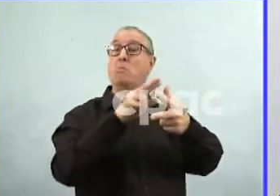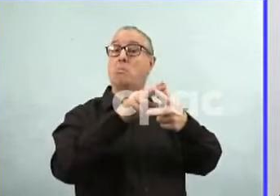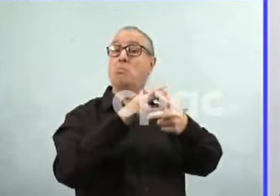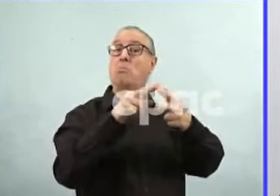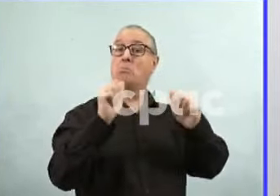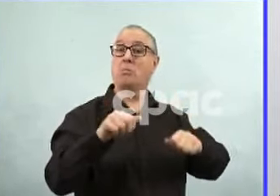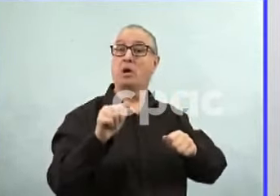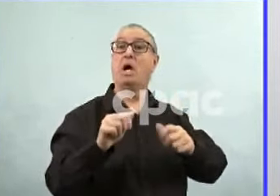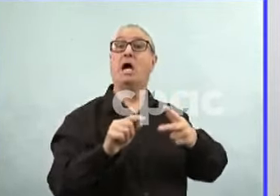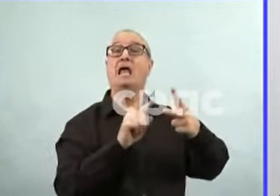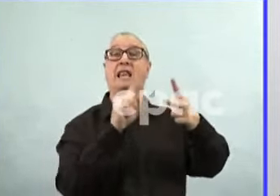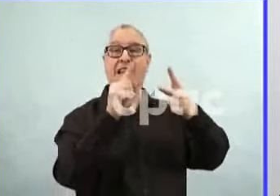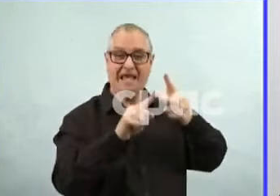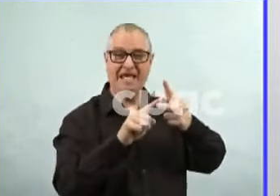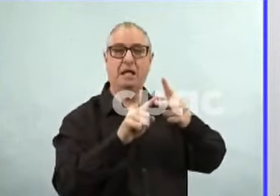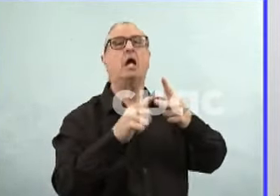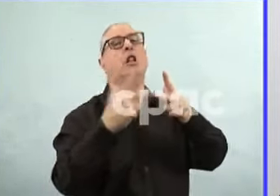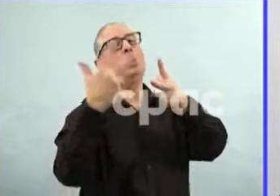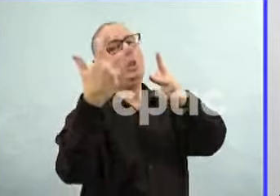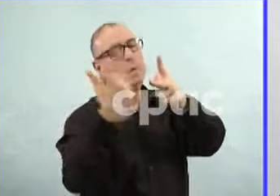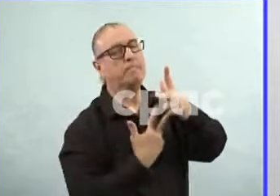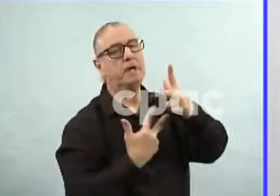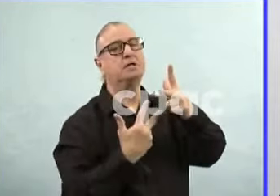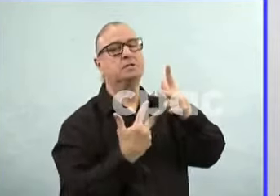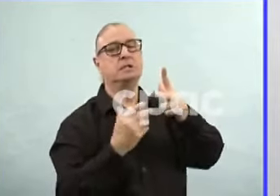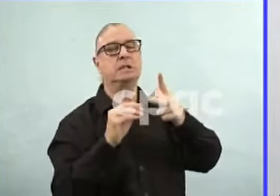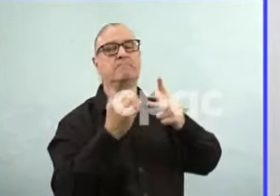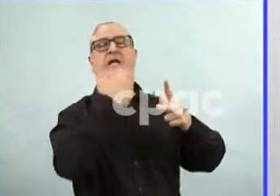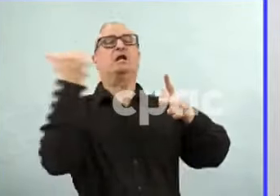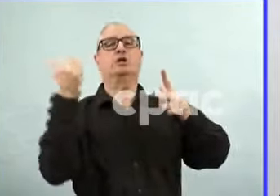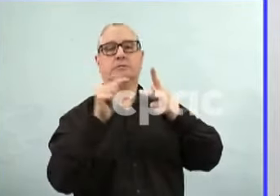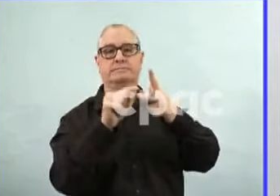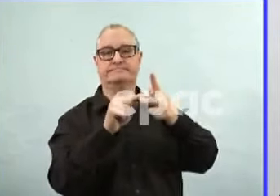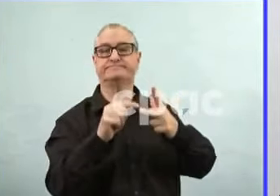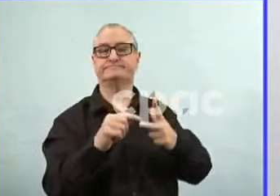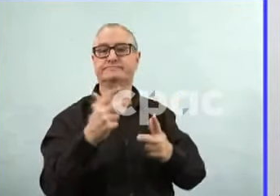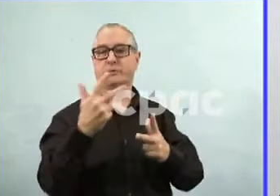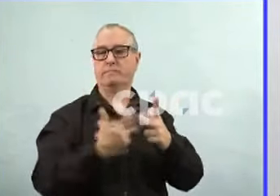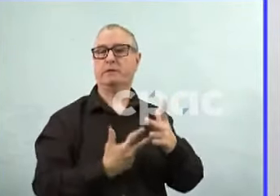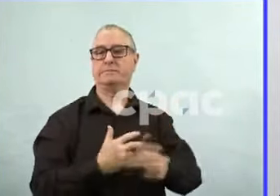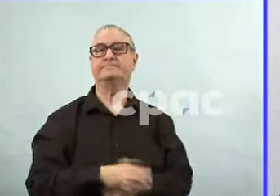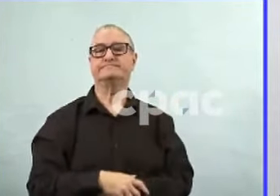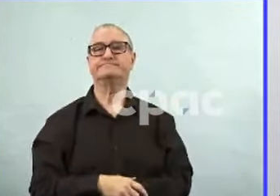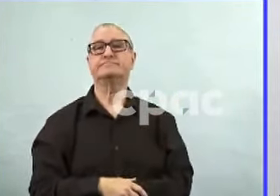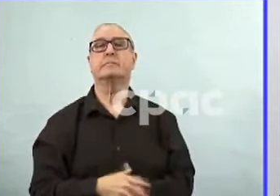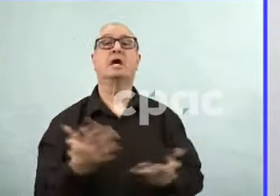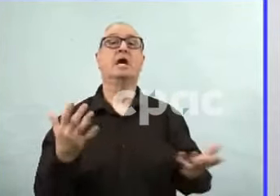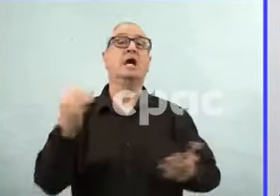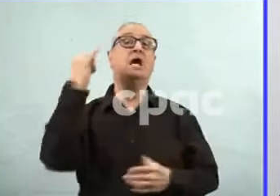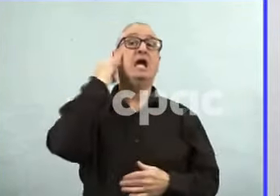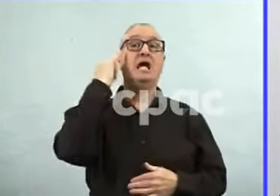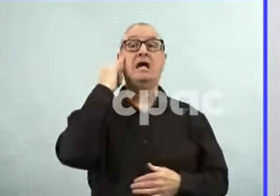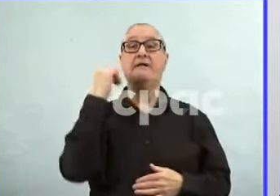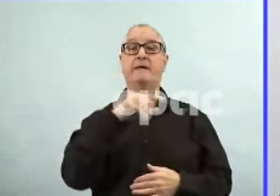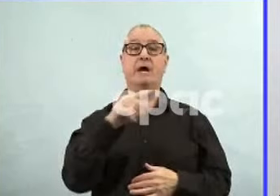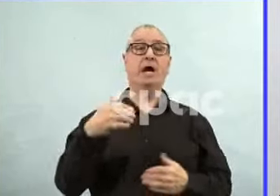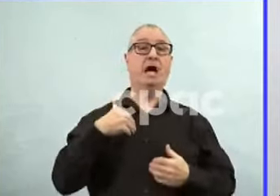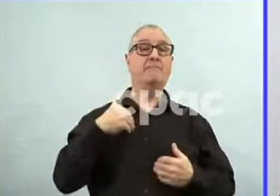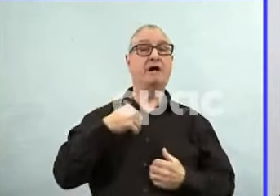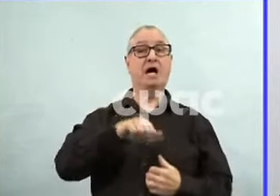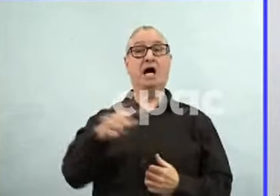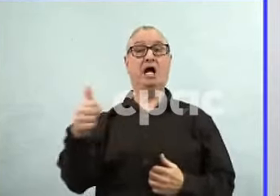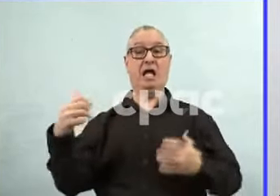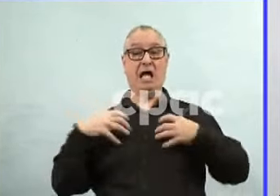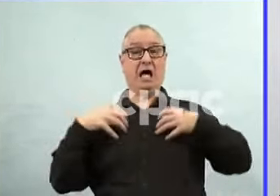employment, that that is reasonable as well to go earlier. But two to three months is the general